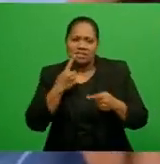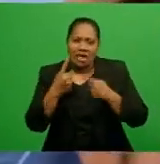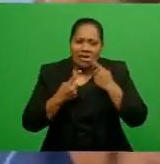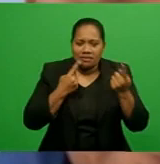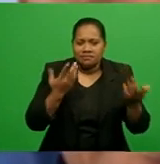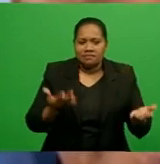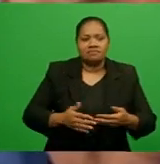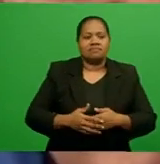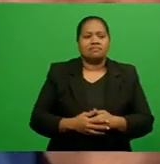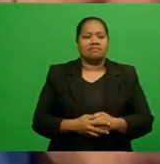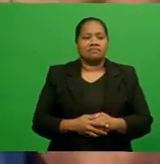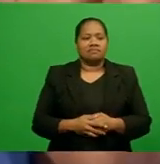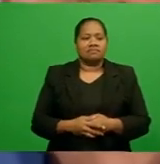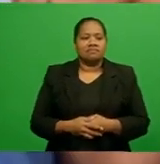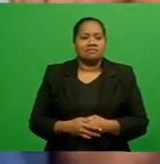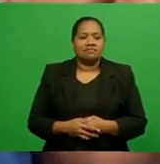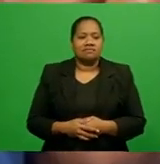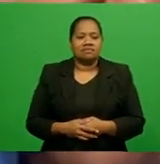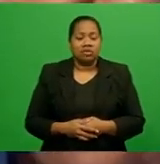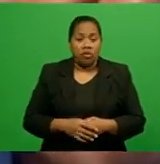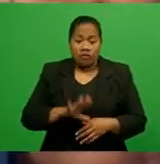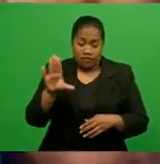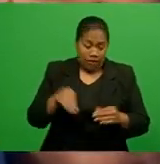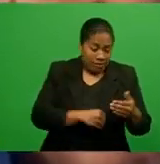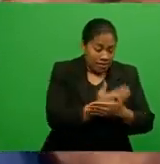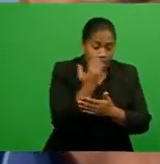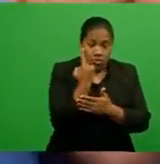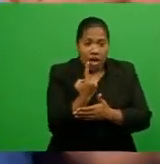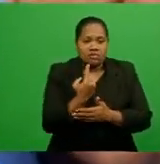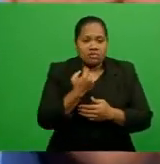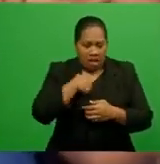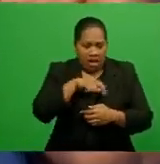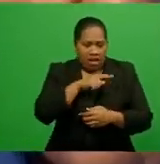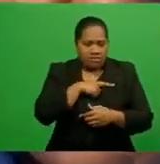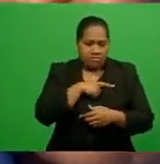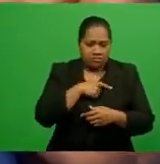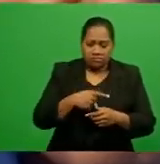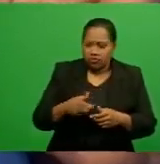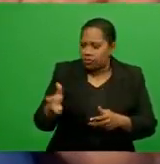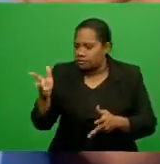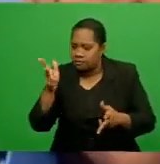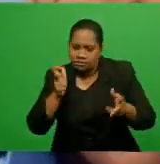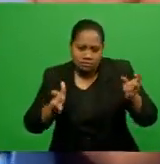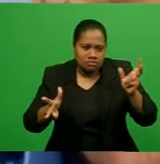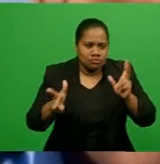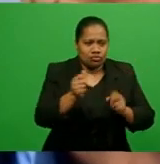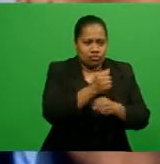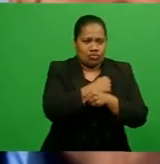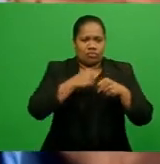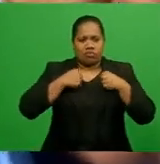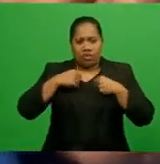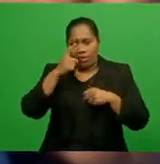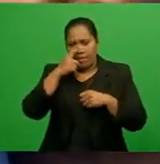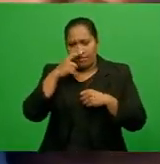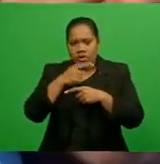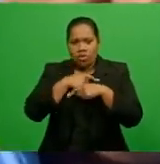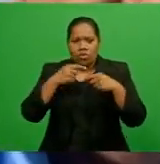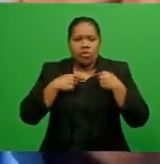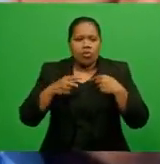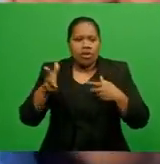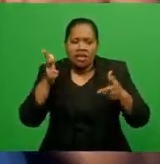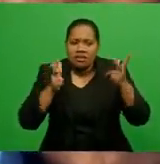one, our ears have been open to our people. We listen to your ideas.